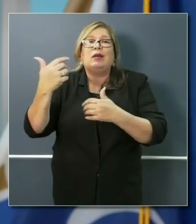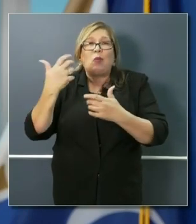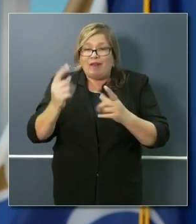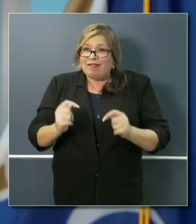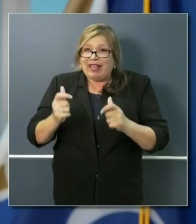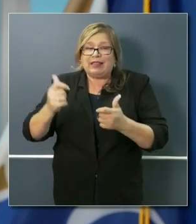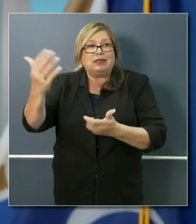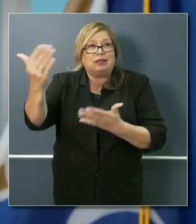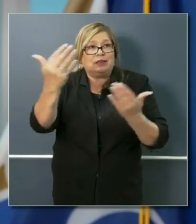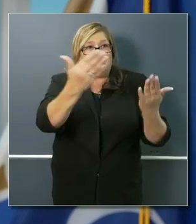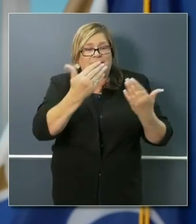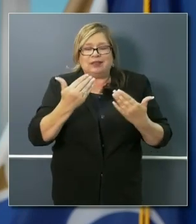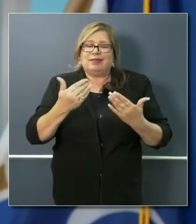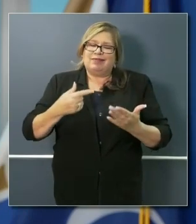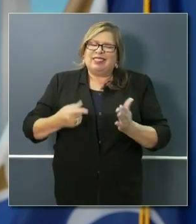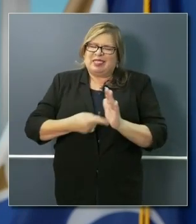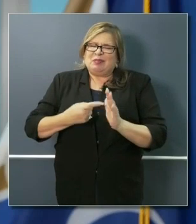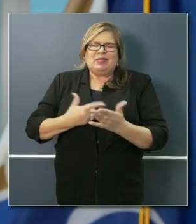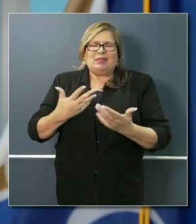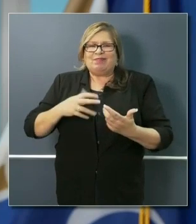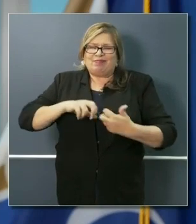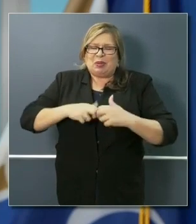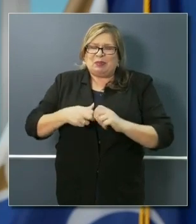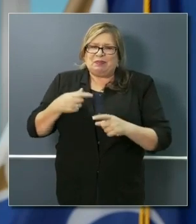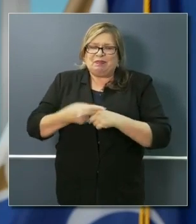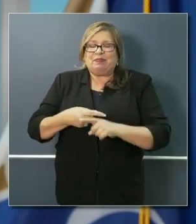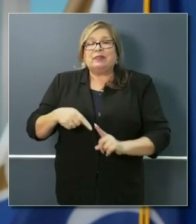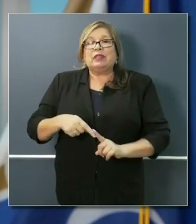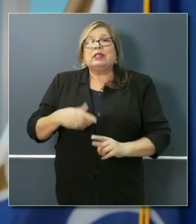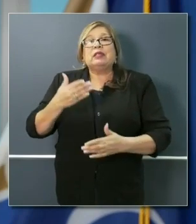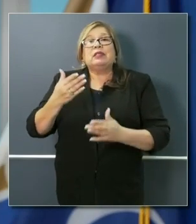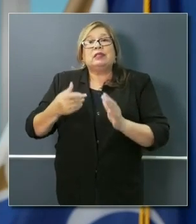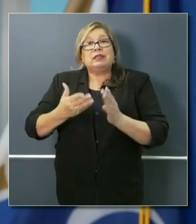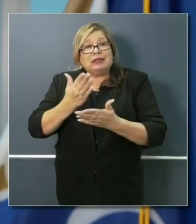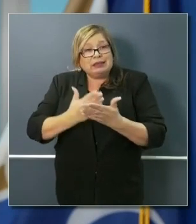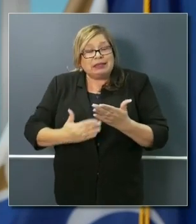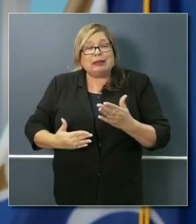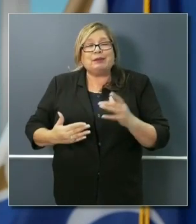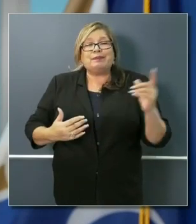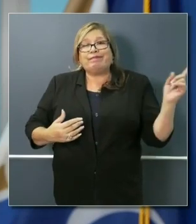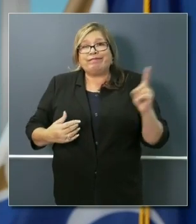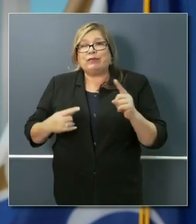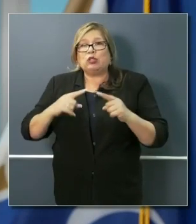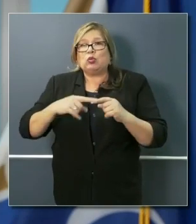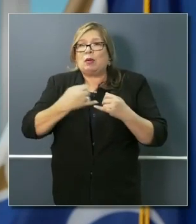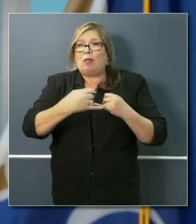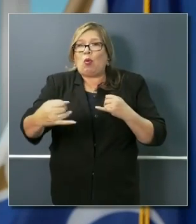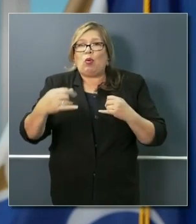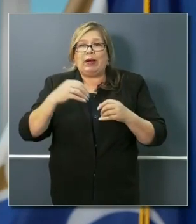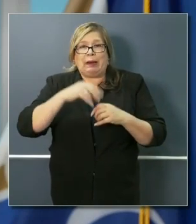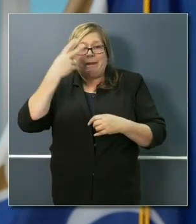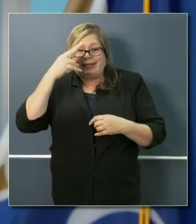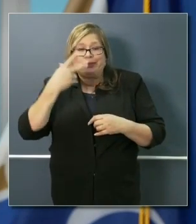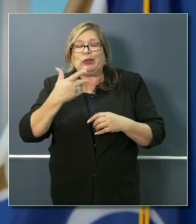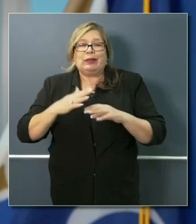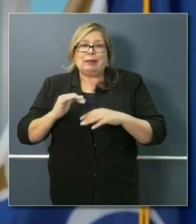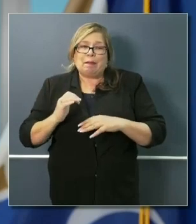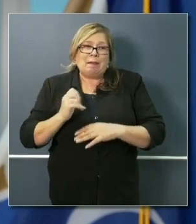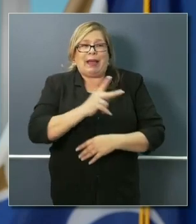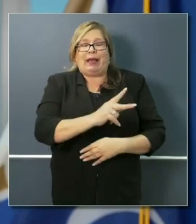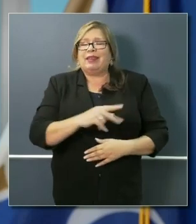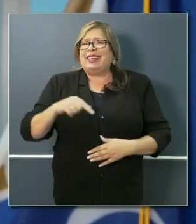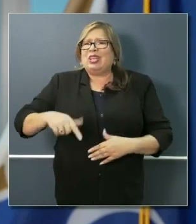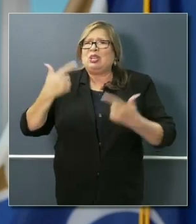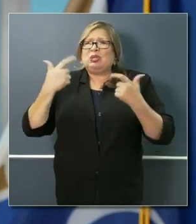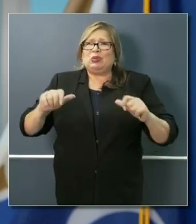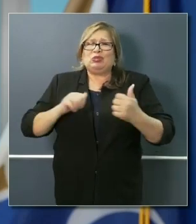move quickly. Others have been turned back at the border in Mexico, so we work through this. We anticipate this. It's a huge logistics